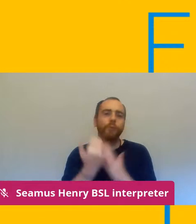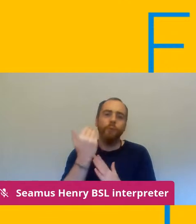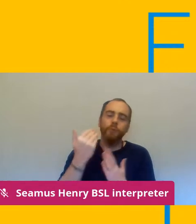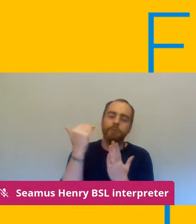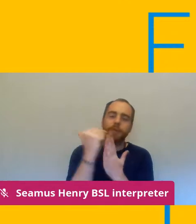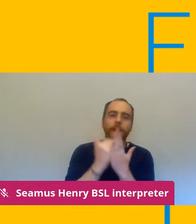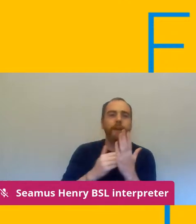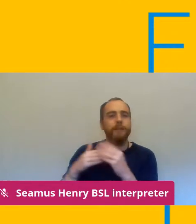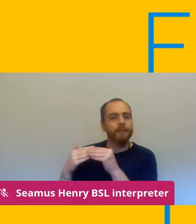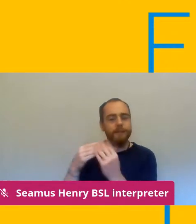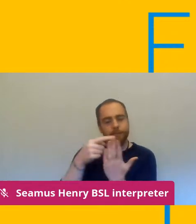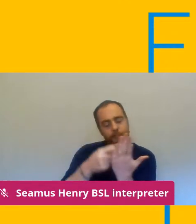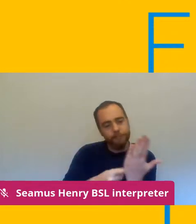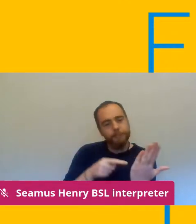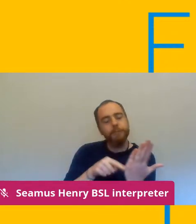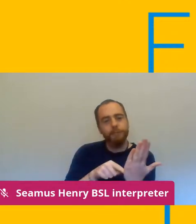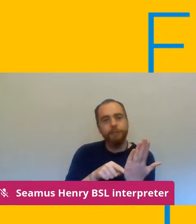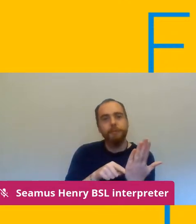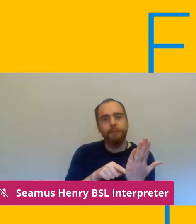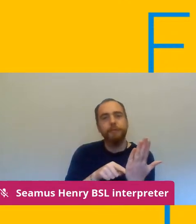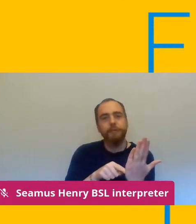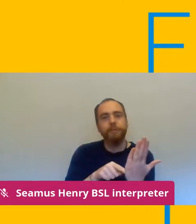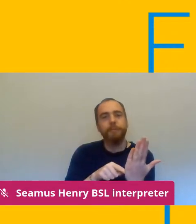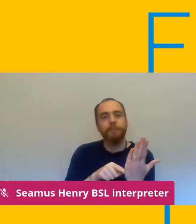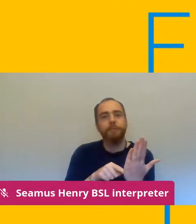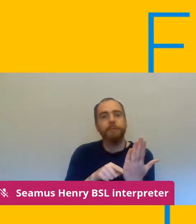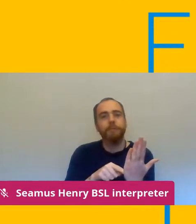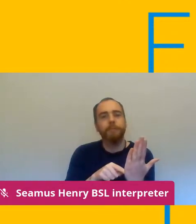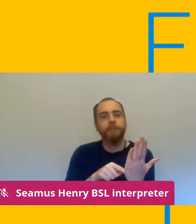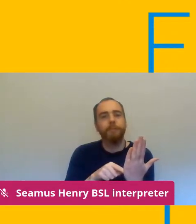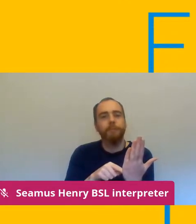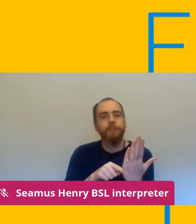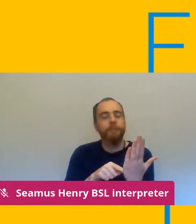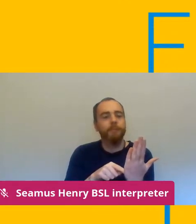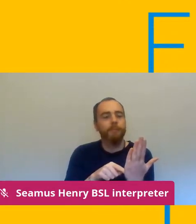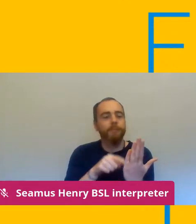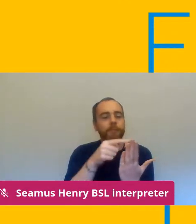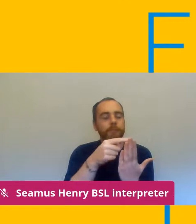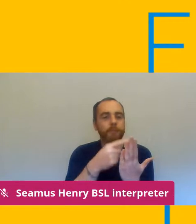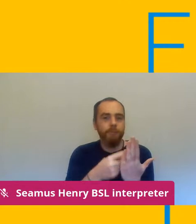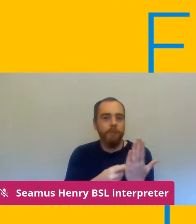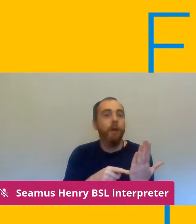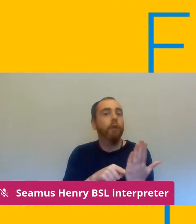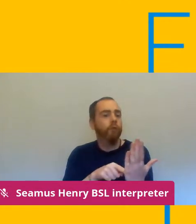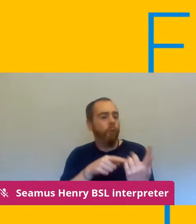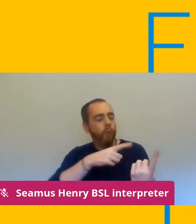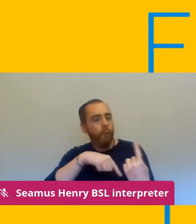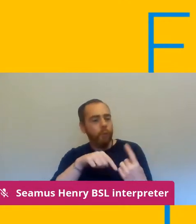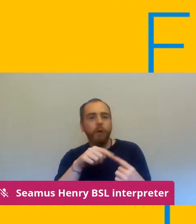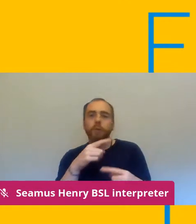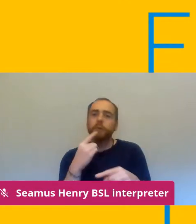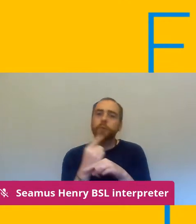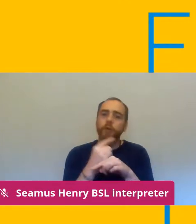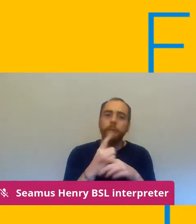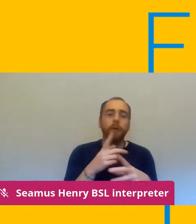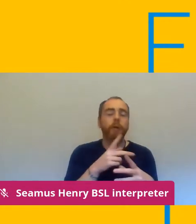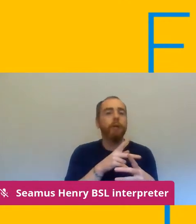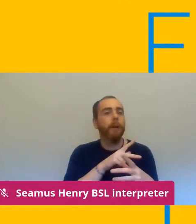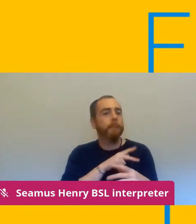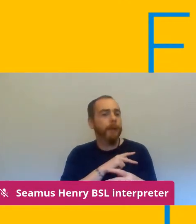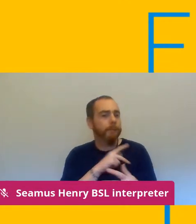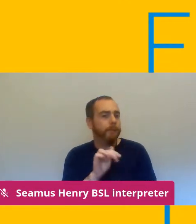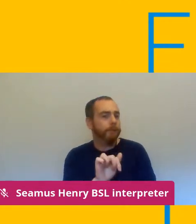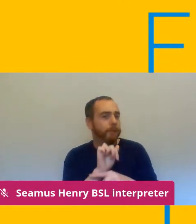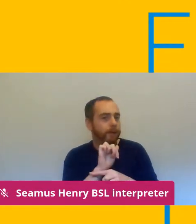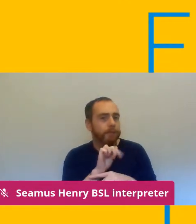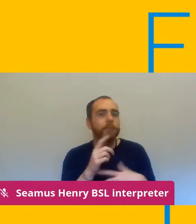particularly looking at the collective action that branches can take when they're trying to protect their members from serious imminent danger um or